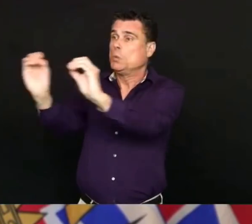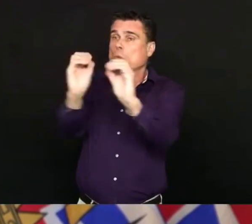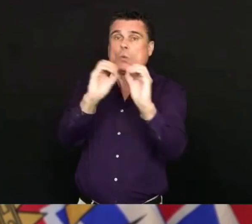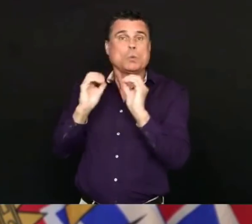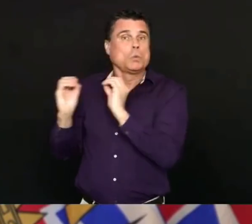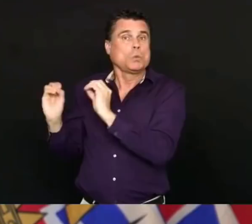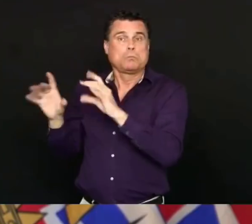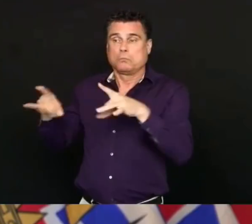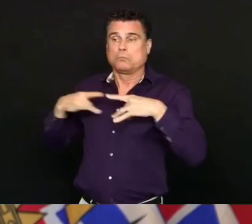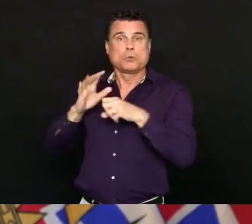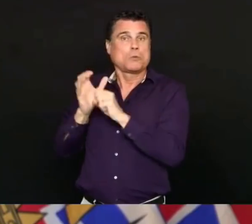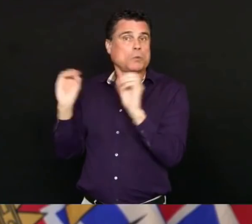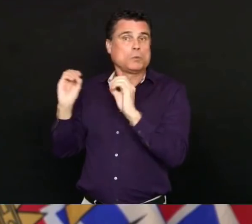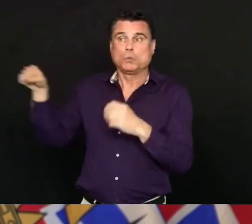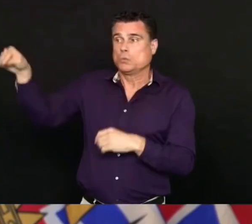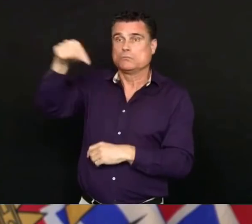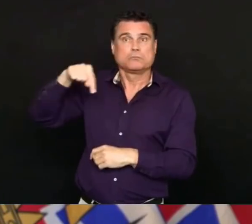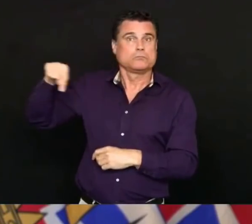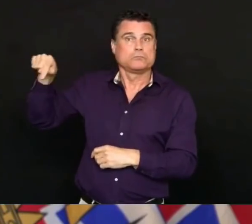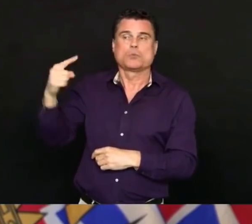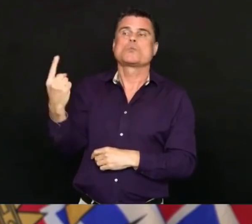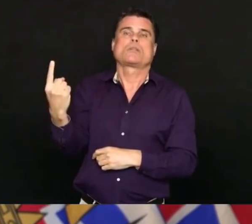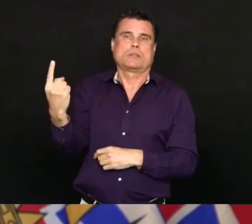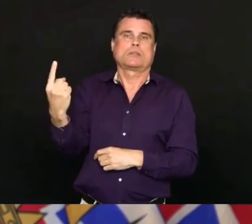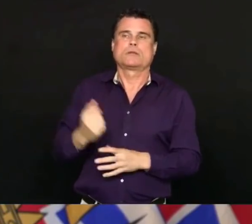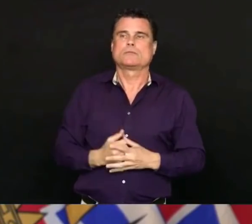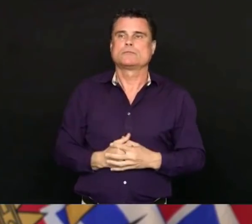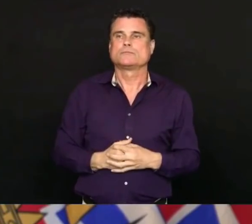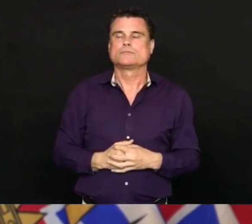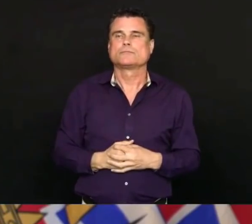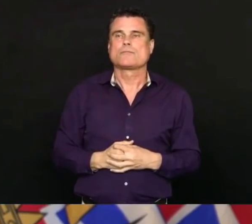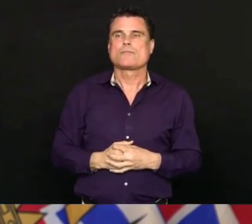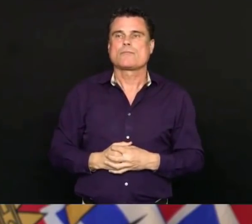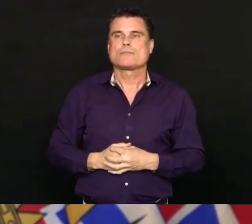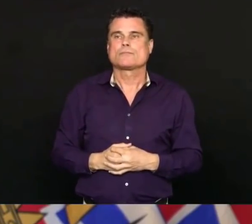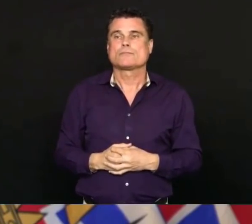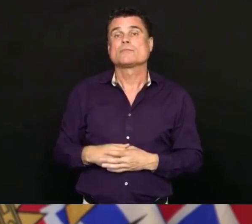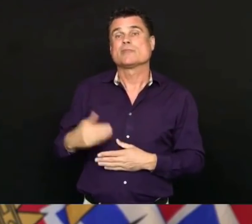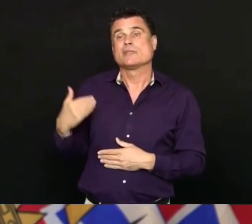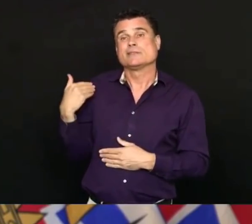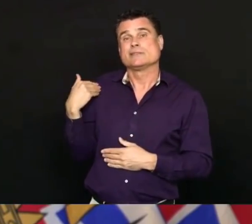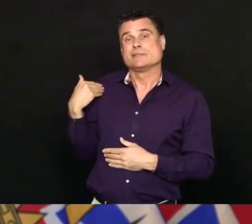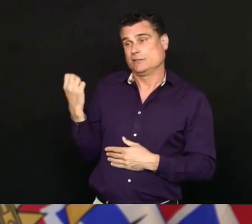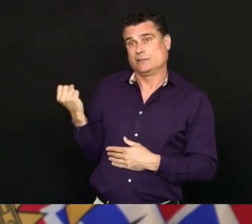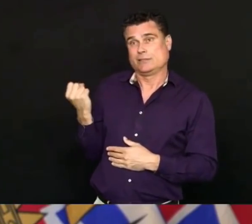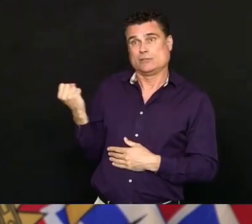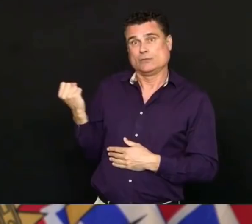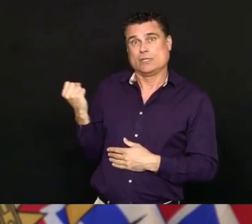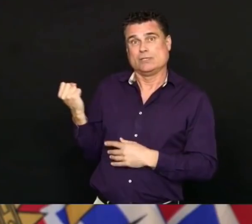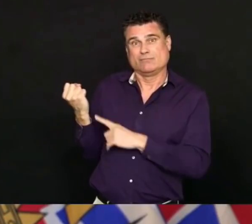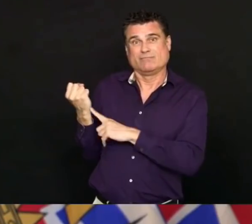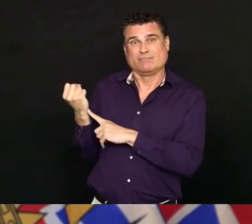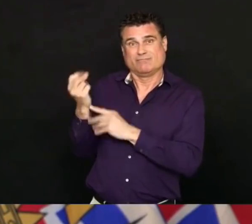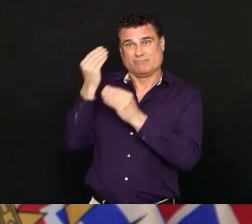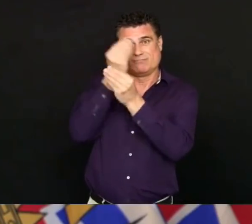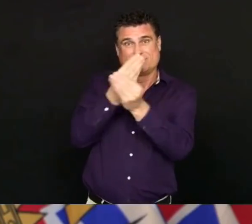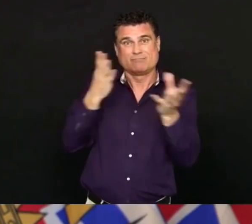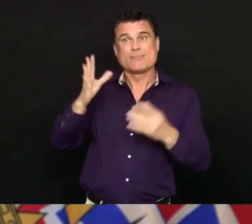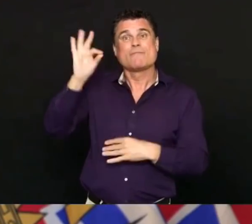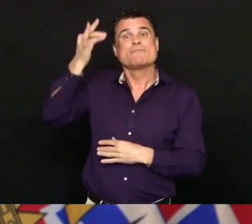response that we are dealing with, we talked a little bit about on Saturday. The Mission Federal Correctional Institute in